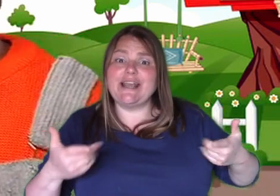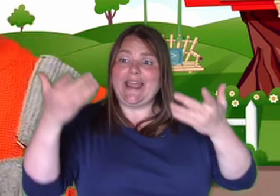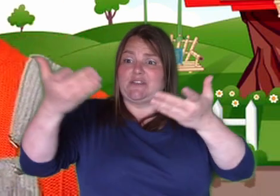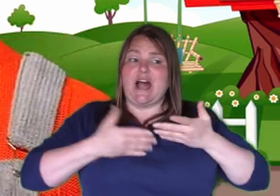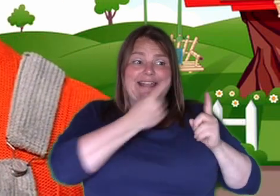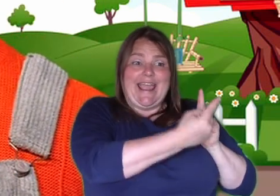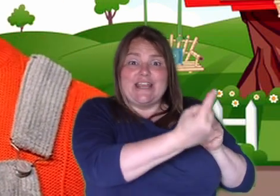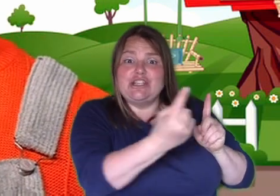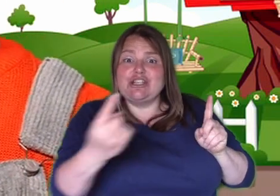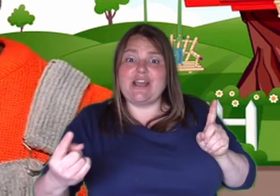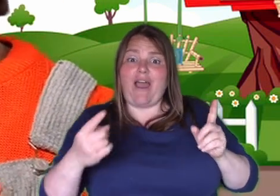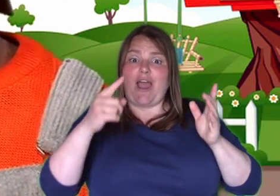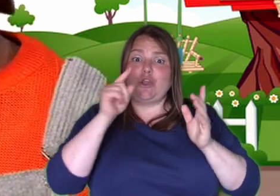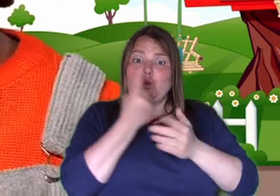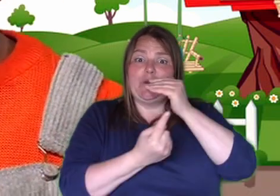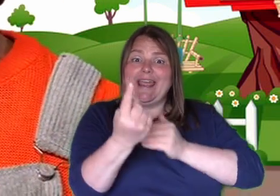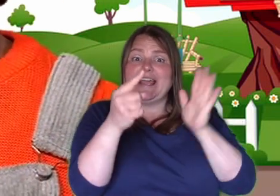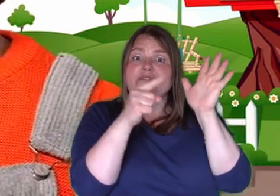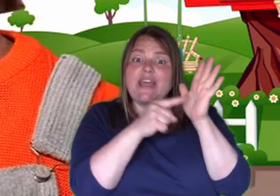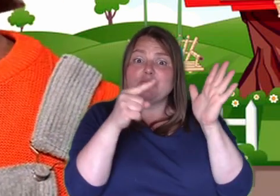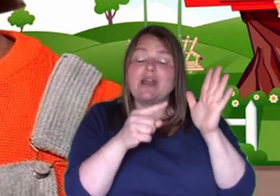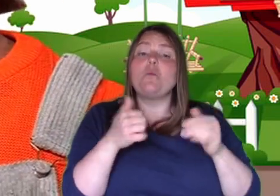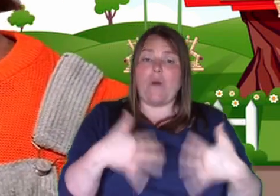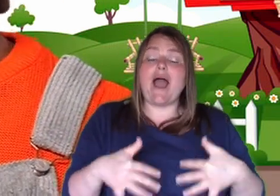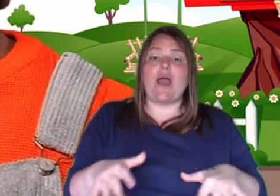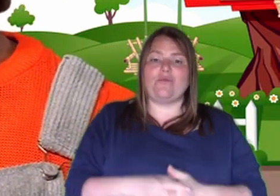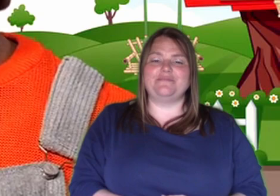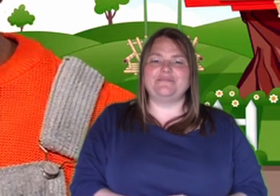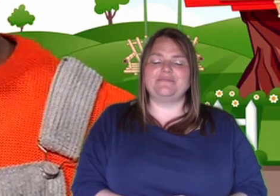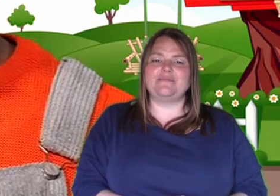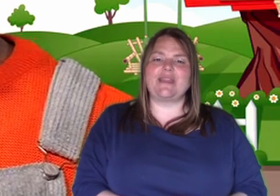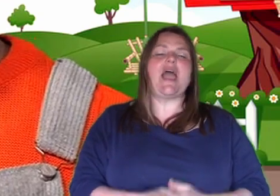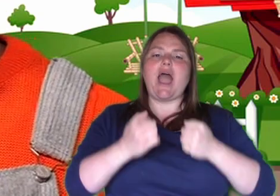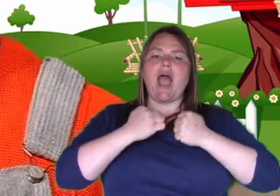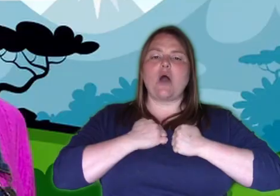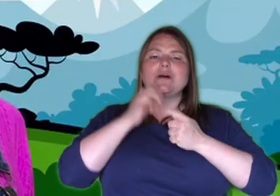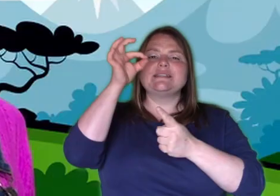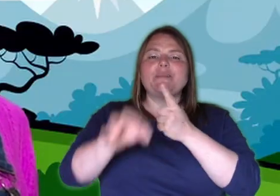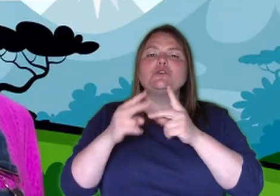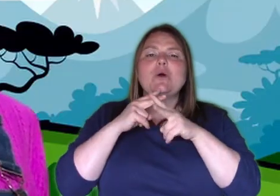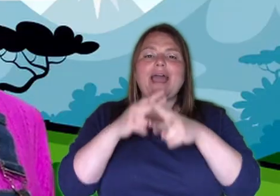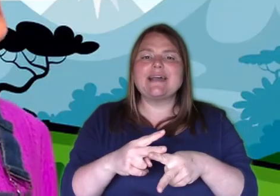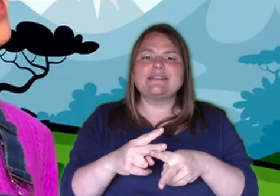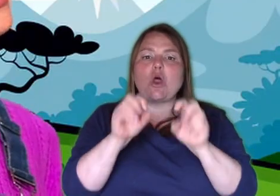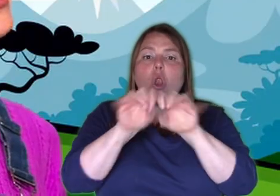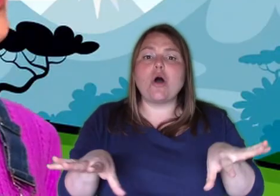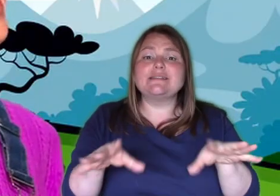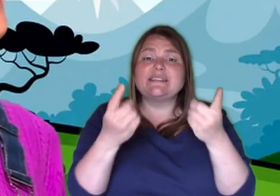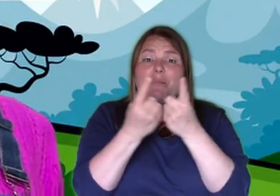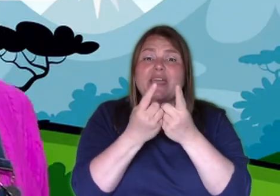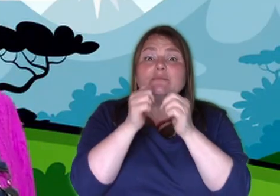I think our special guest lost something very important to him. Just like when Milo lost his guitar pick. Well, why don't we go and hear his story?